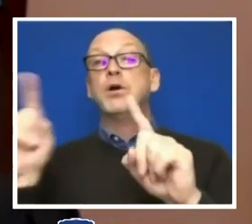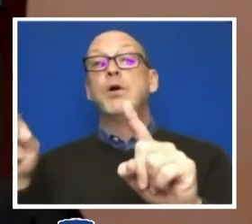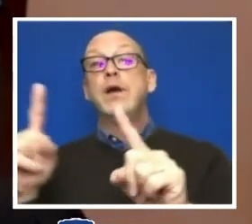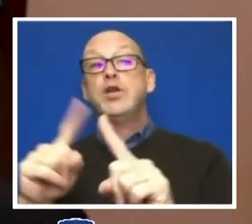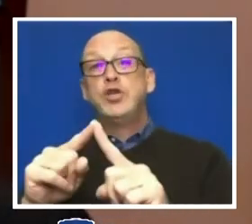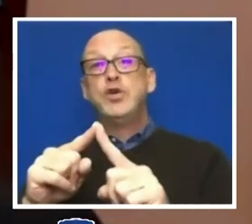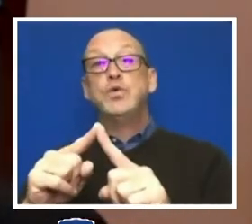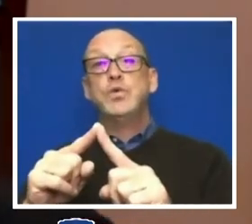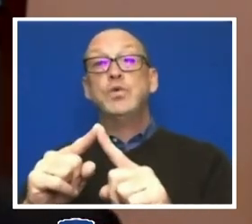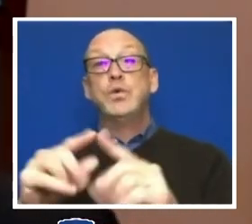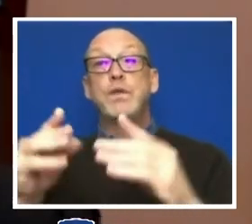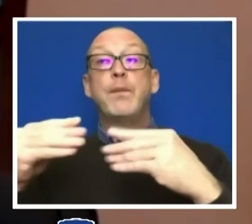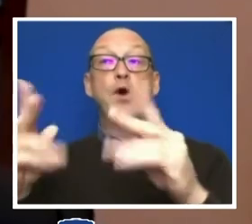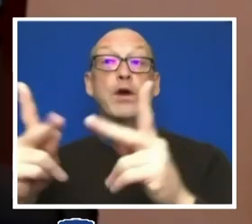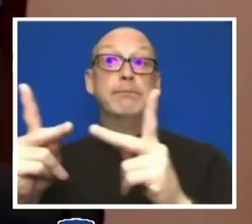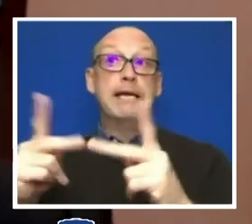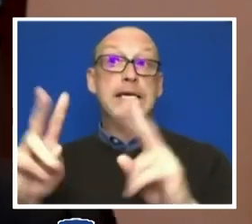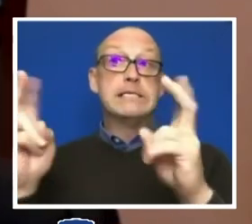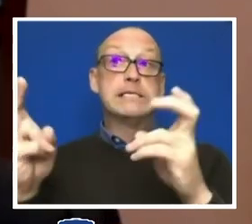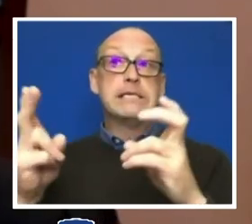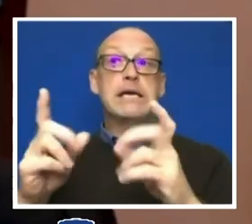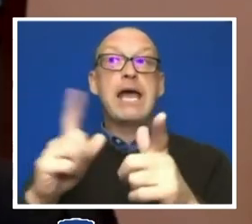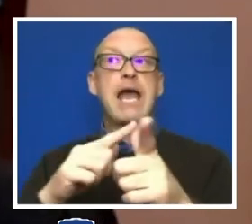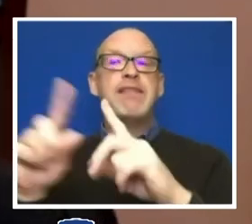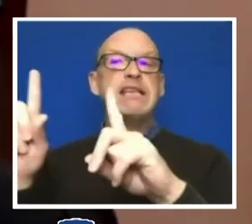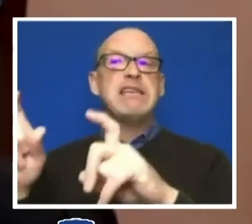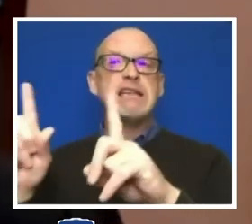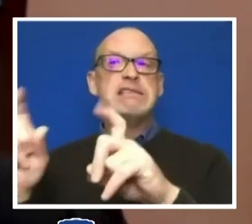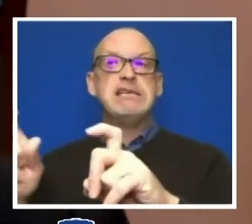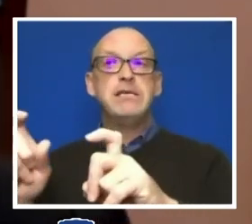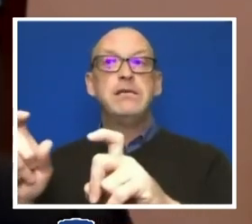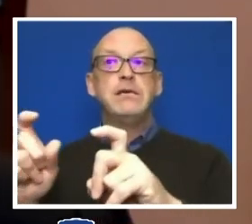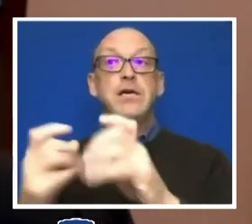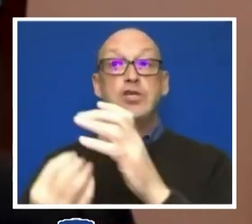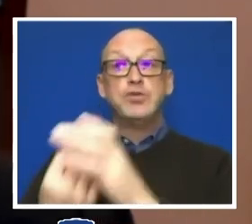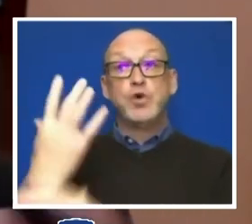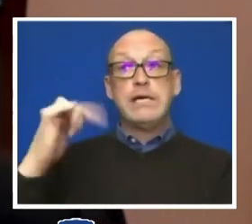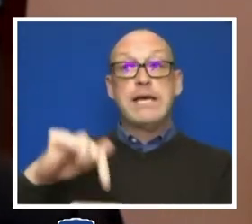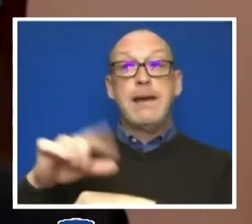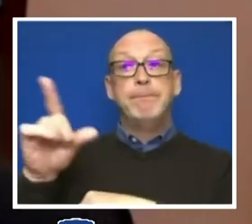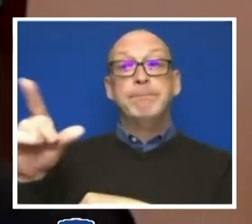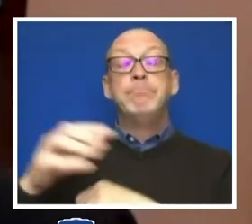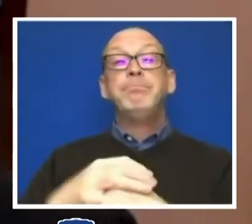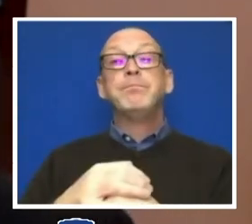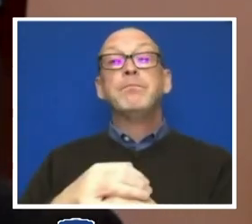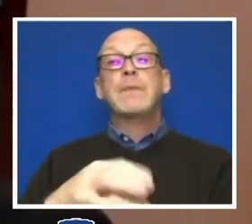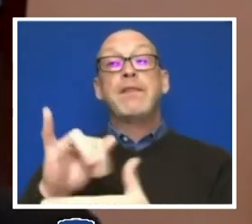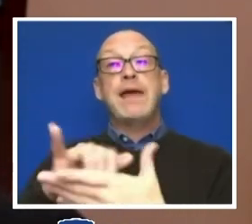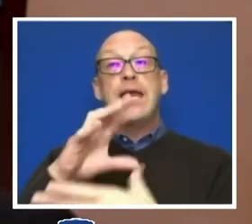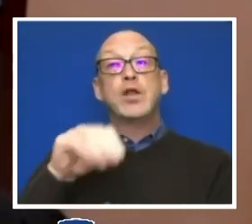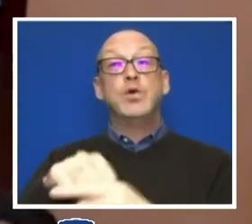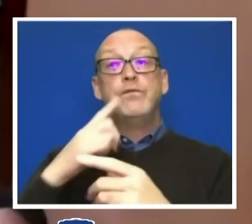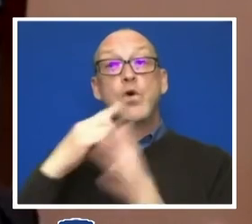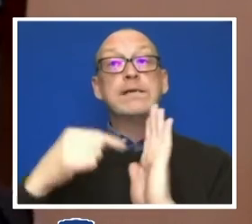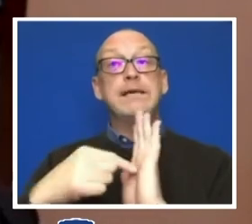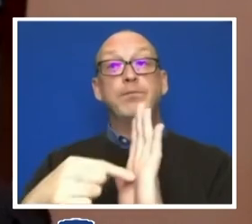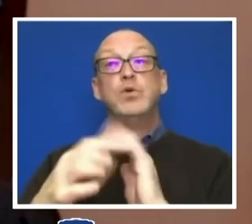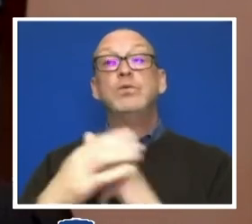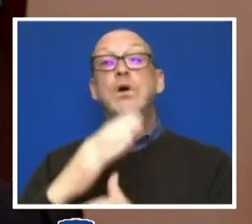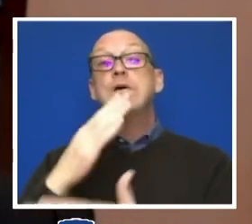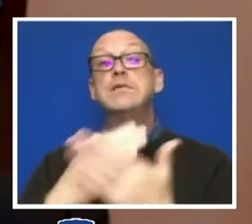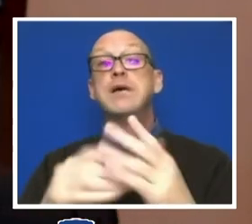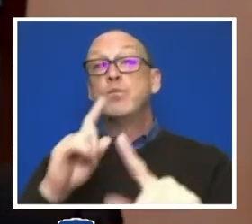marketplace, if you will, and being tested in the spring. Those include, for example, some of the